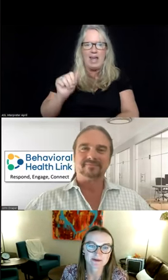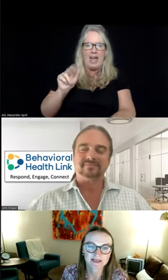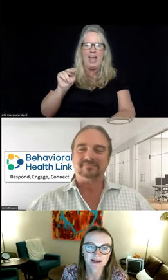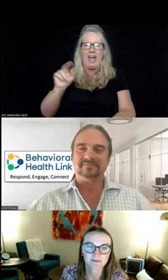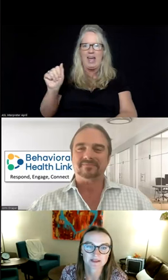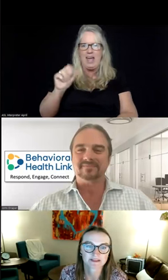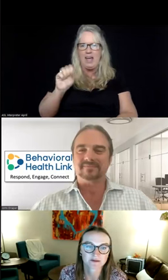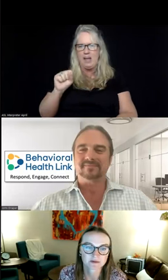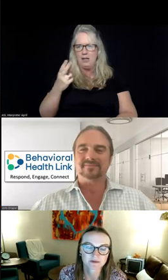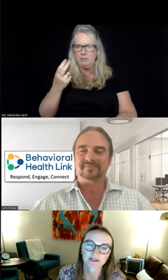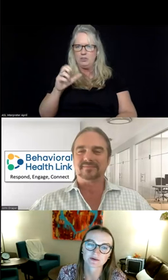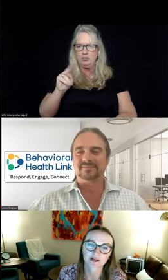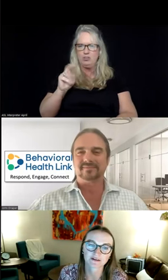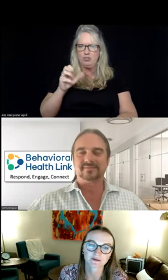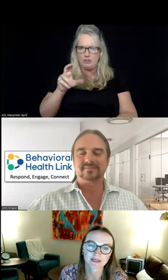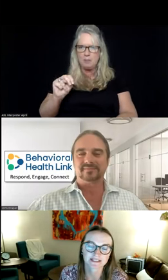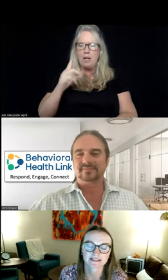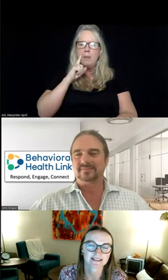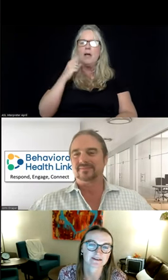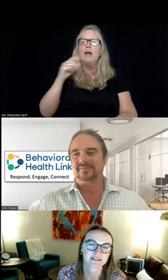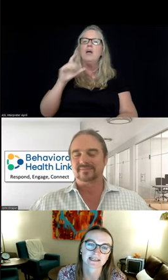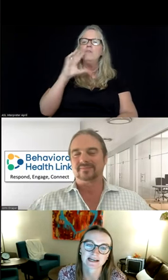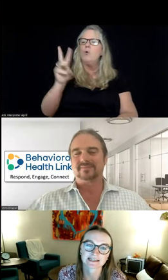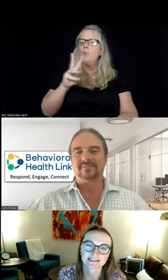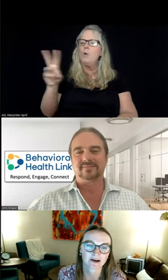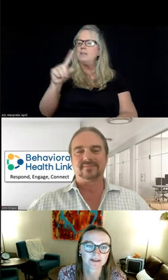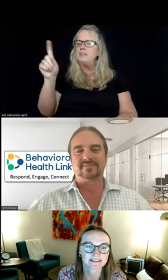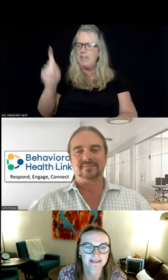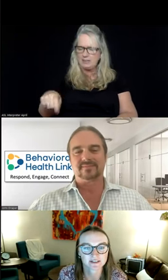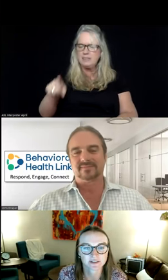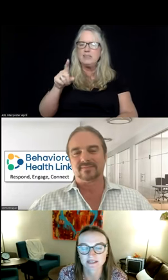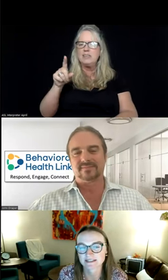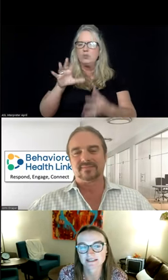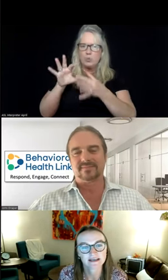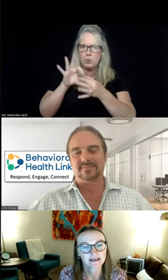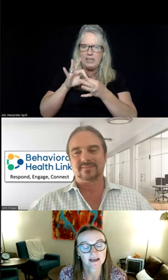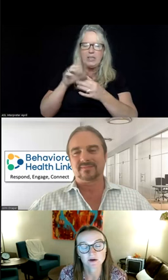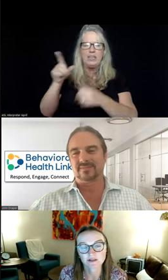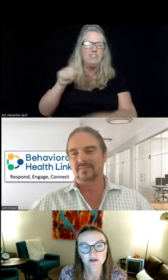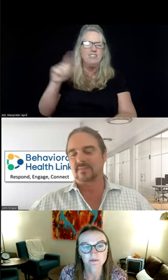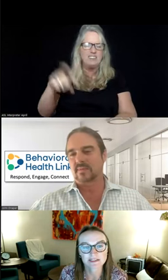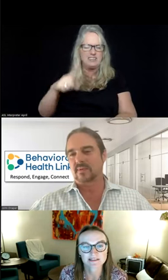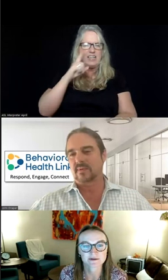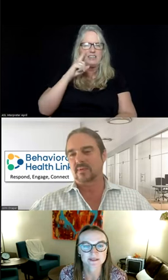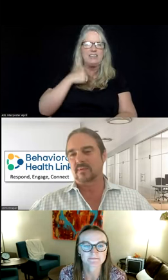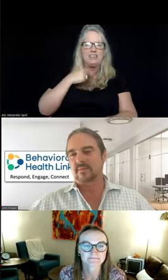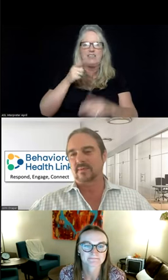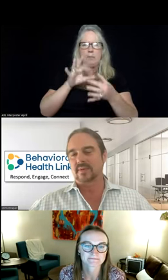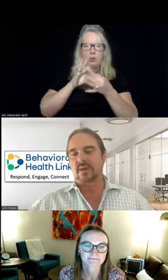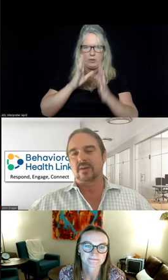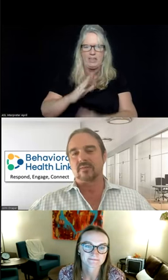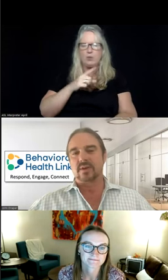Anna Schneeman. I'm the Zero Suicide Coordinator for West Texas Counseling and Guidance out in San Angelo, Texas. And I'm also an LPC associate.